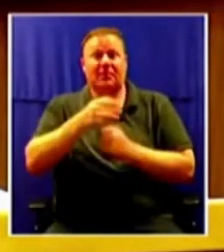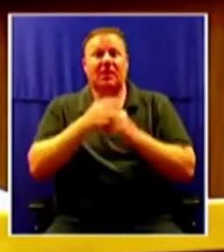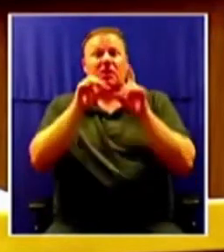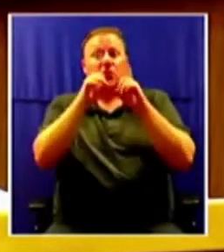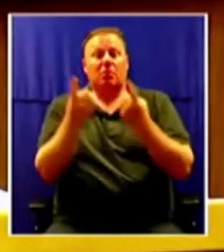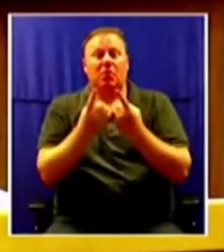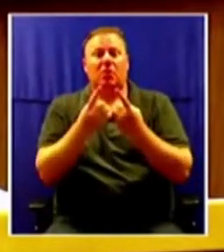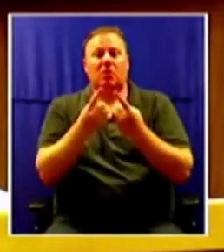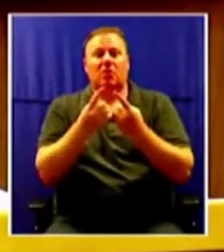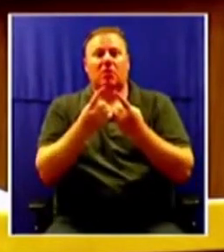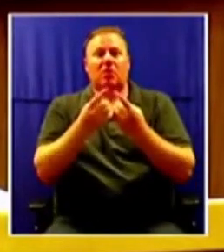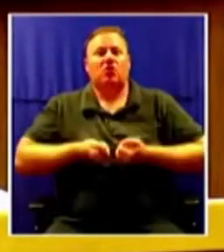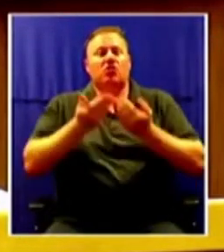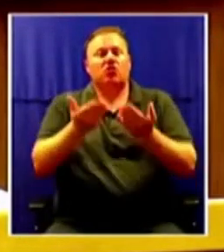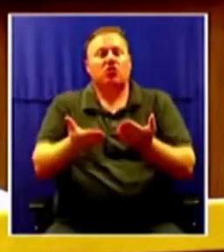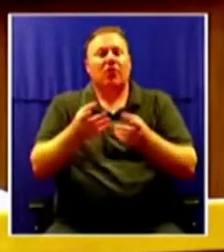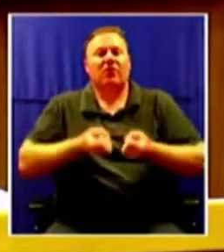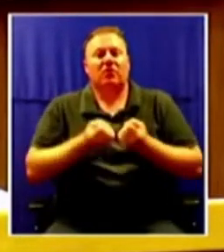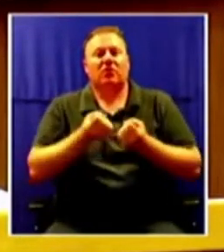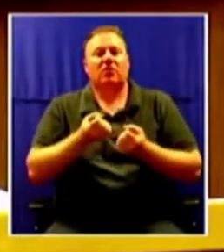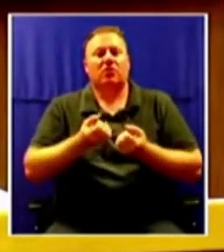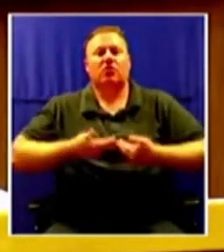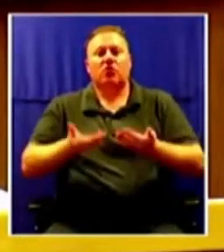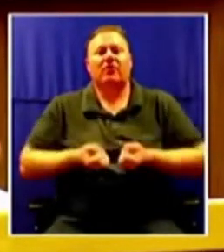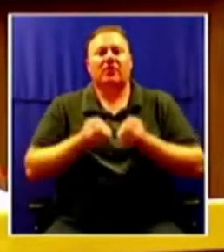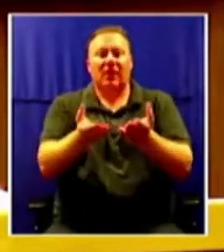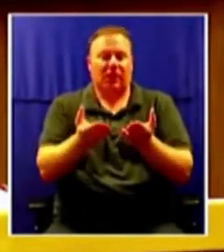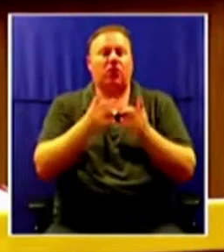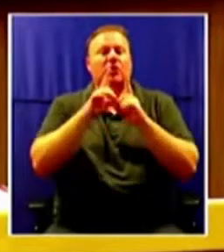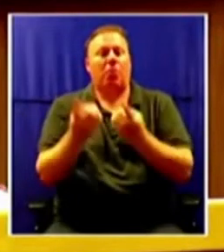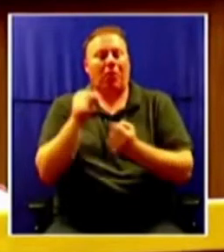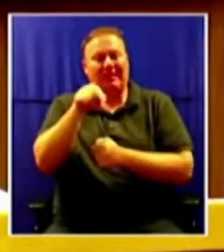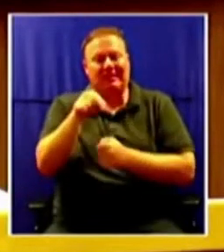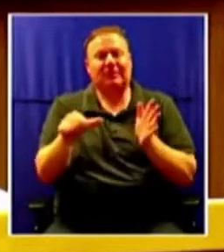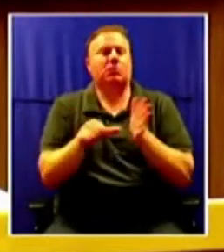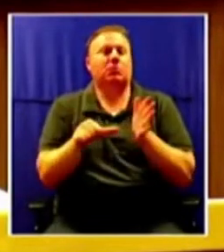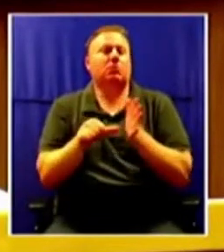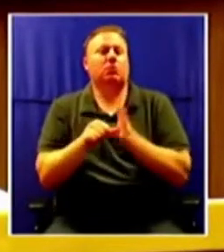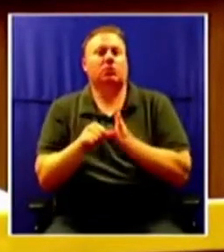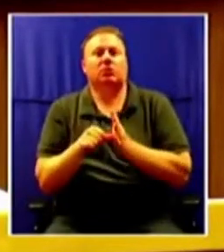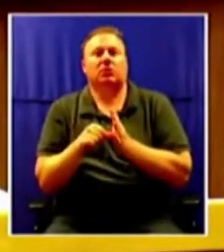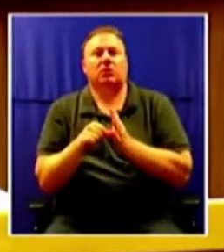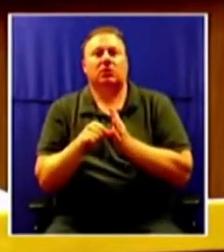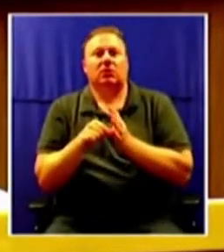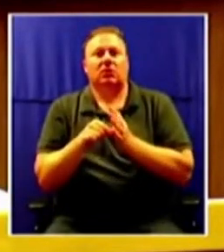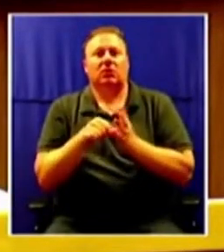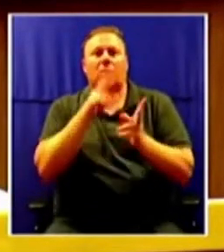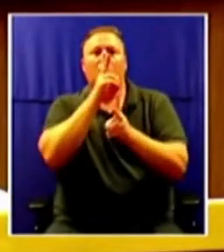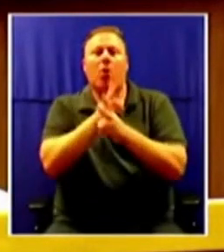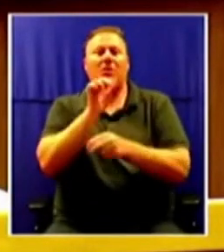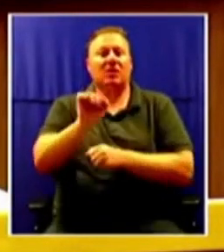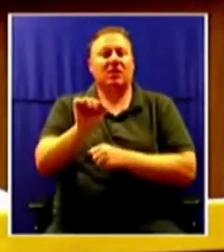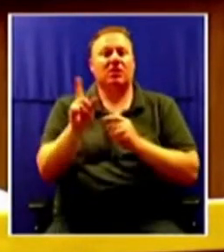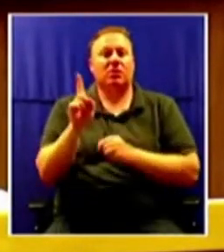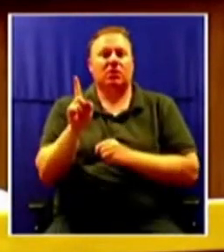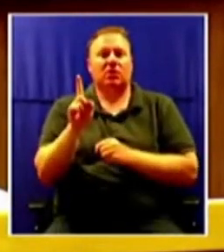Planning and Service Delivery. This new ministry and department would have multiplicated mandates. It would firstly be tasked with providing a range